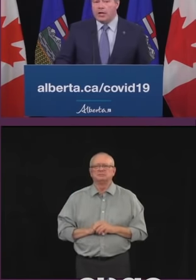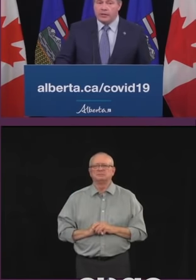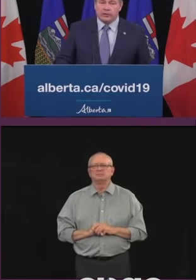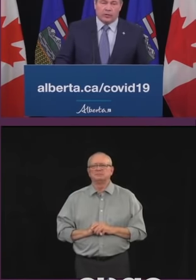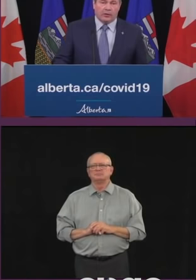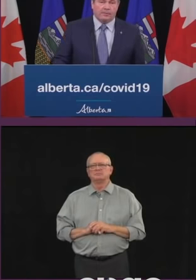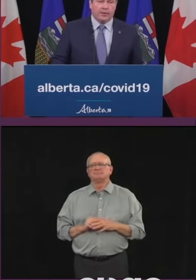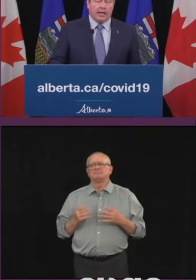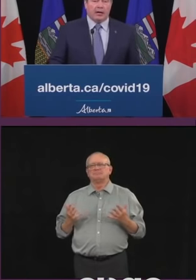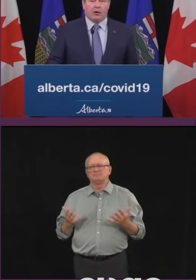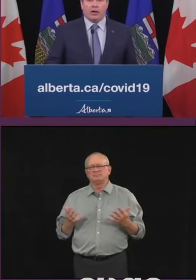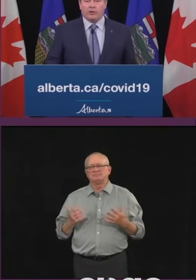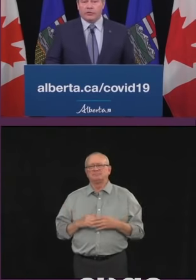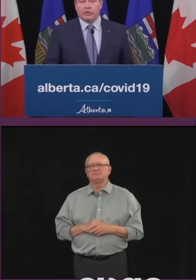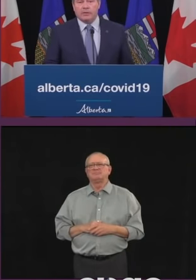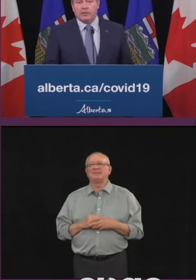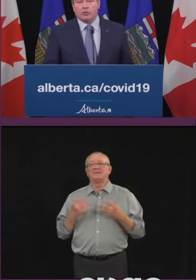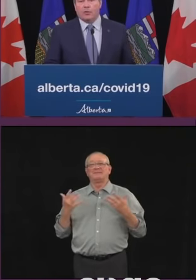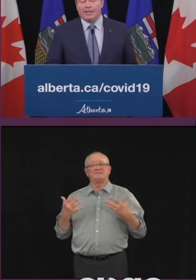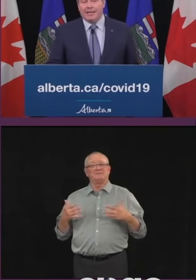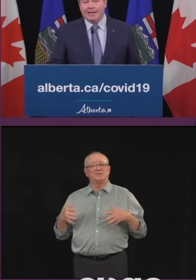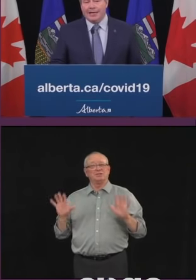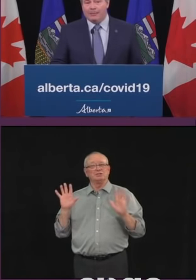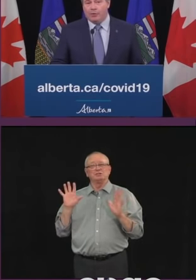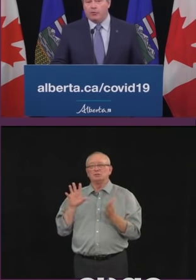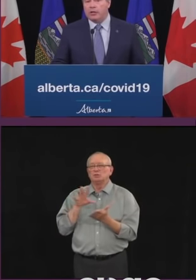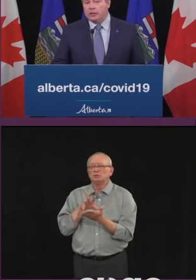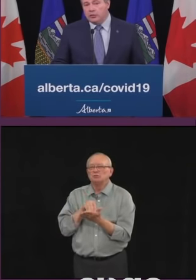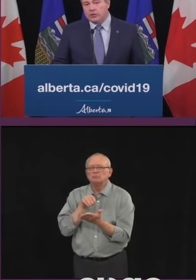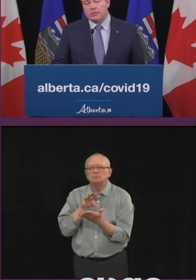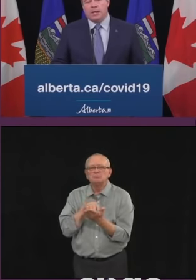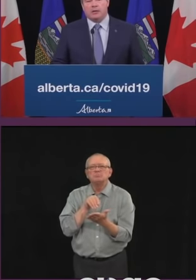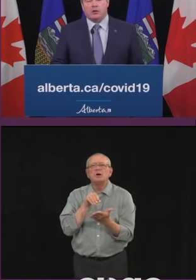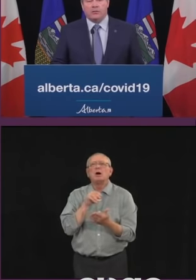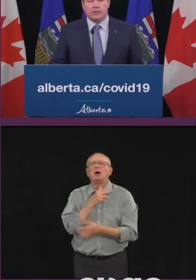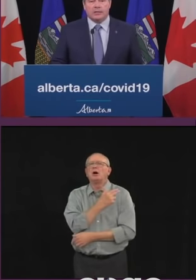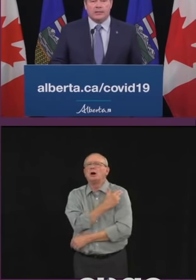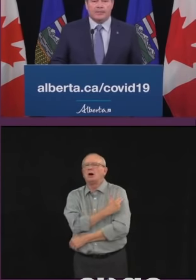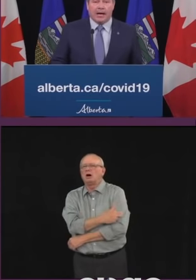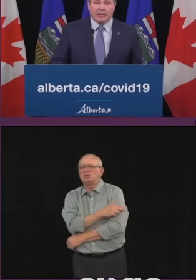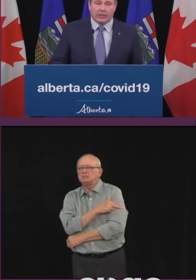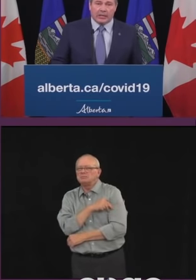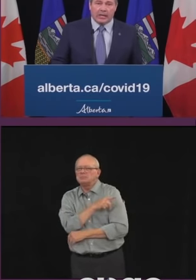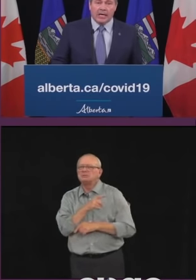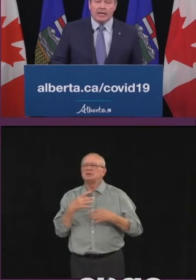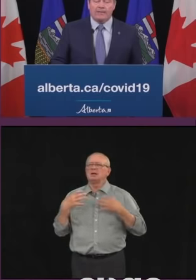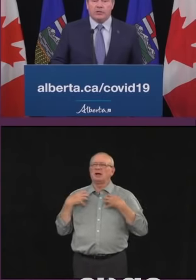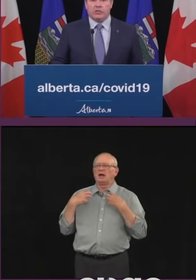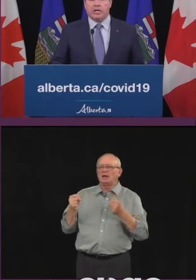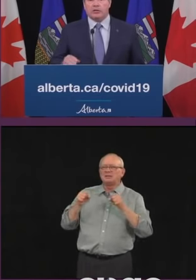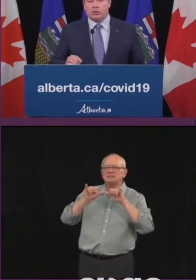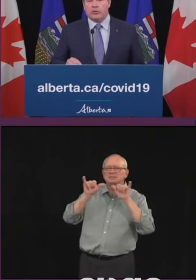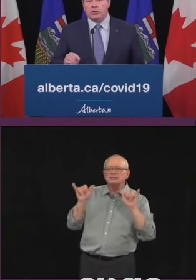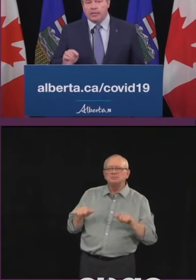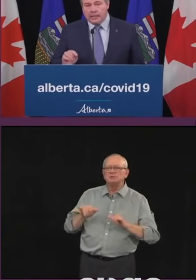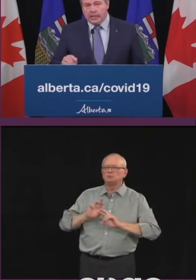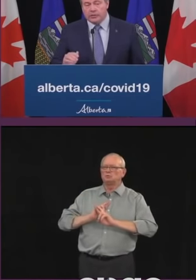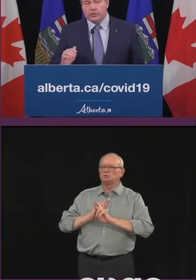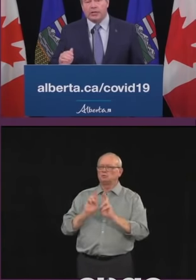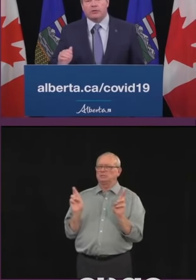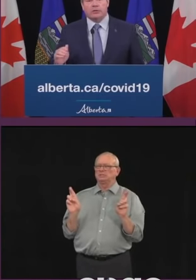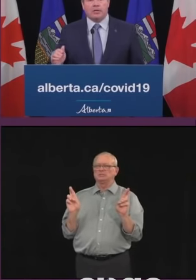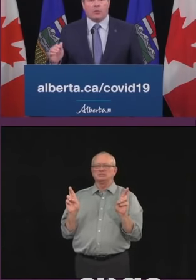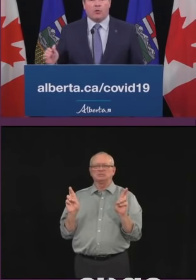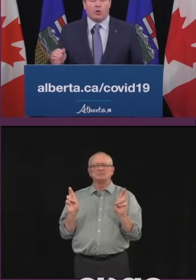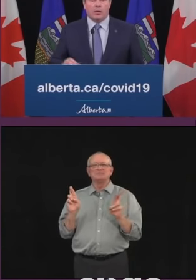we've done the drill and our health system is ready and able quickly to expand COVID-19 capacity if we see a surge in